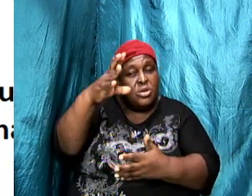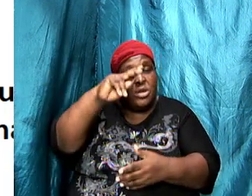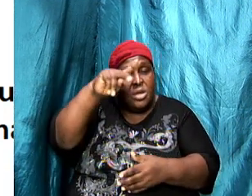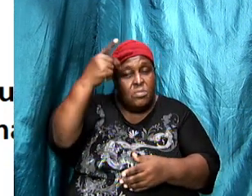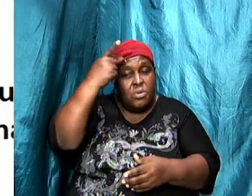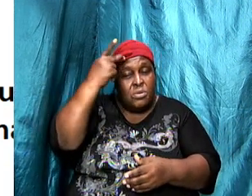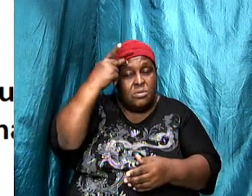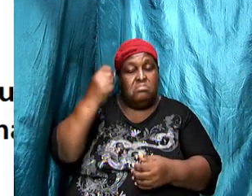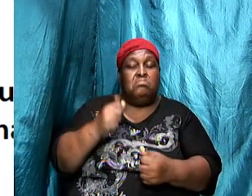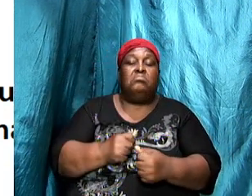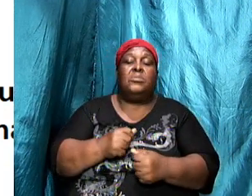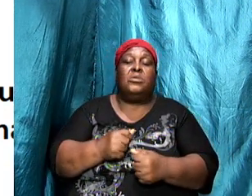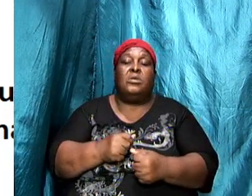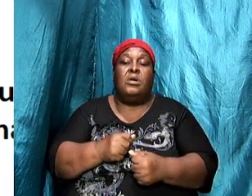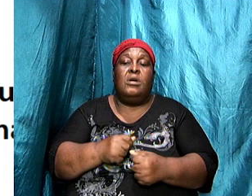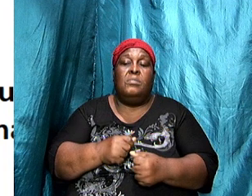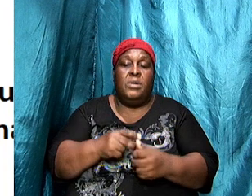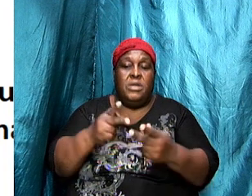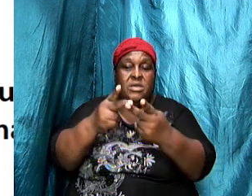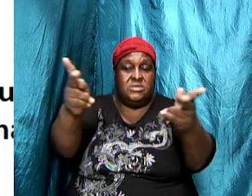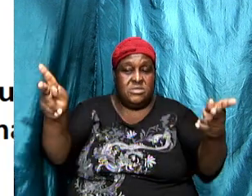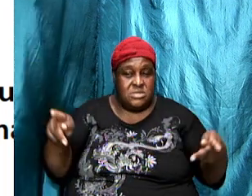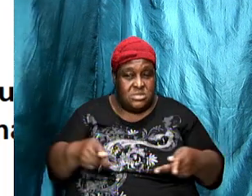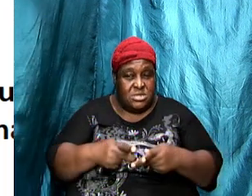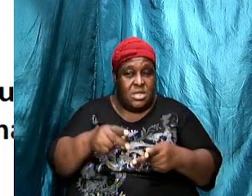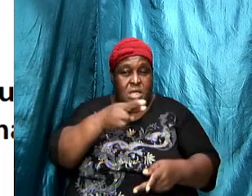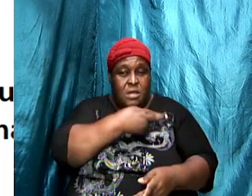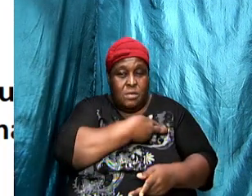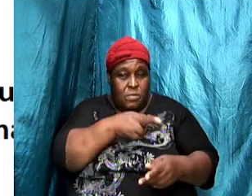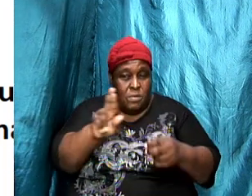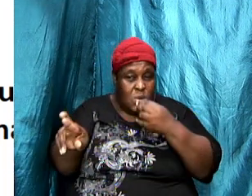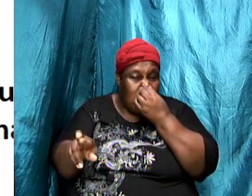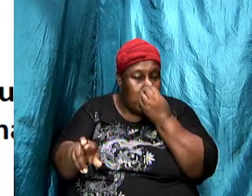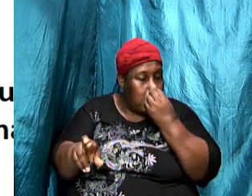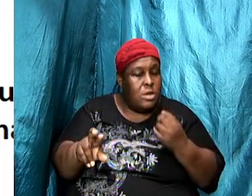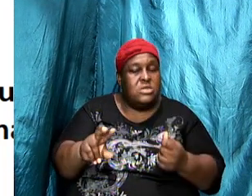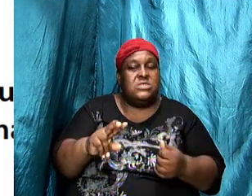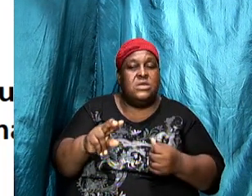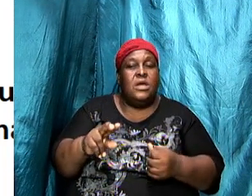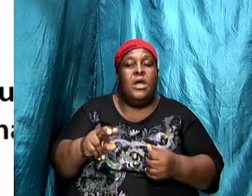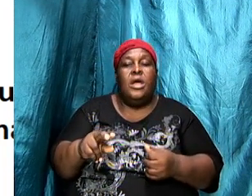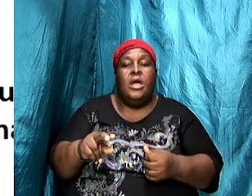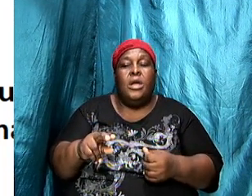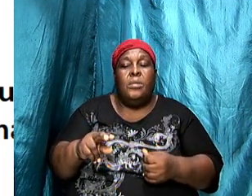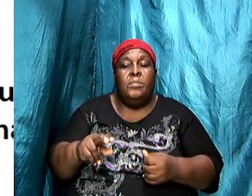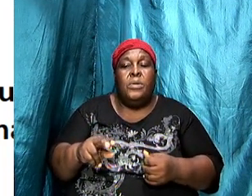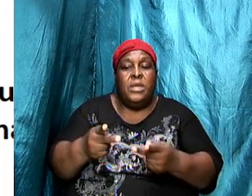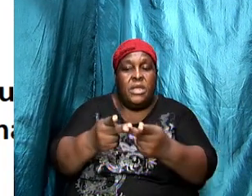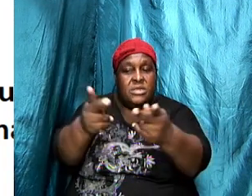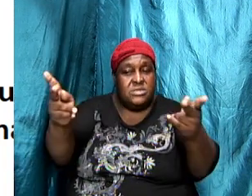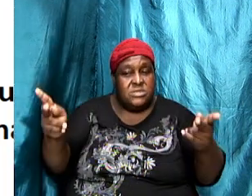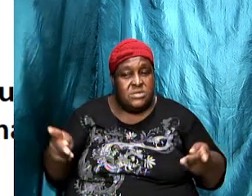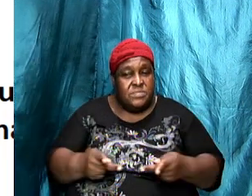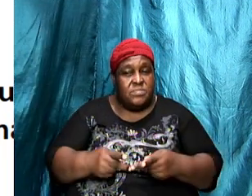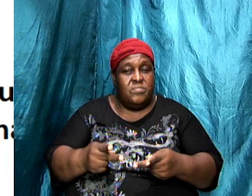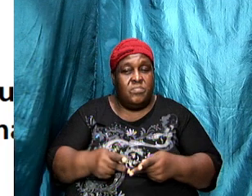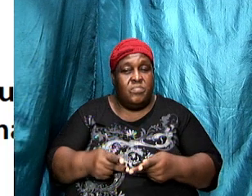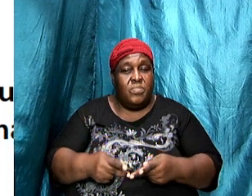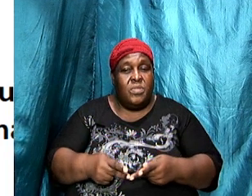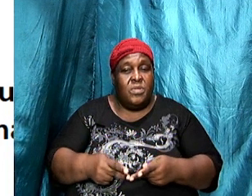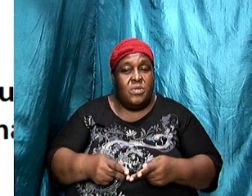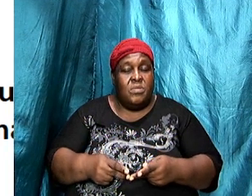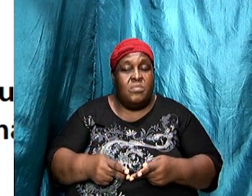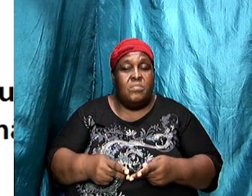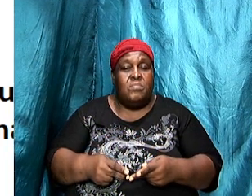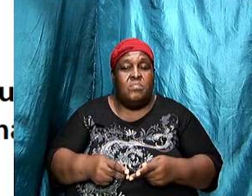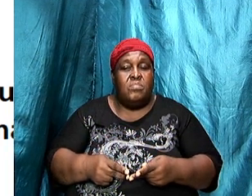then it was also a religious stronghold so not only religious stronghold because the church was here but watch